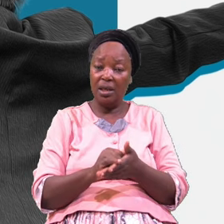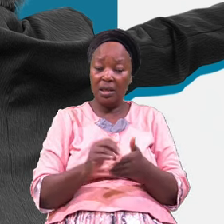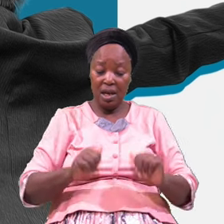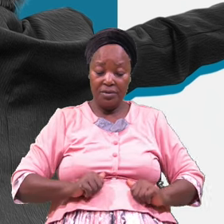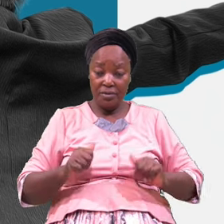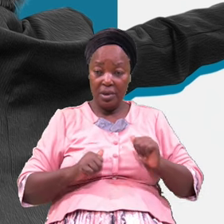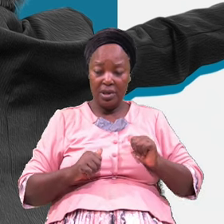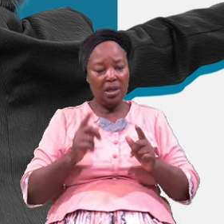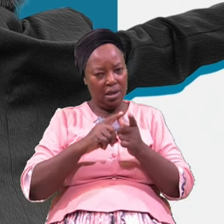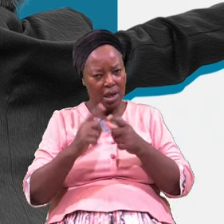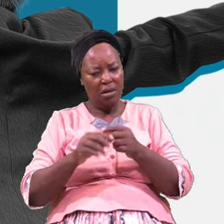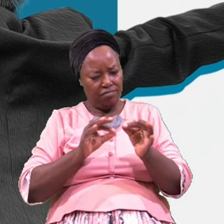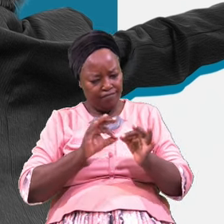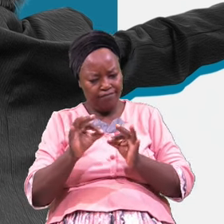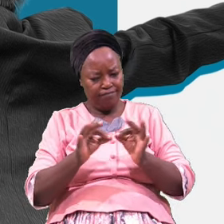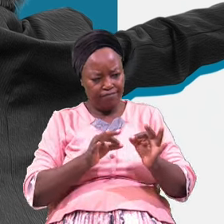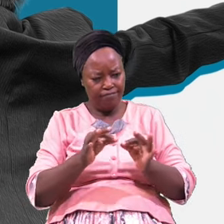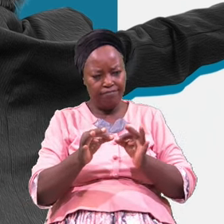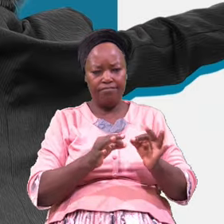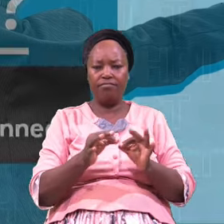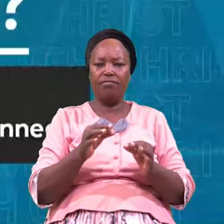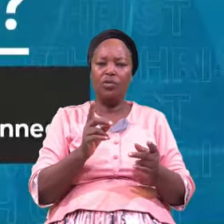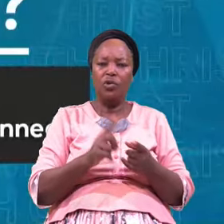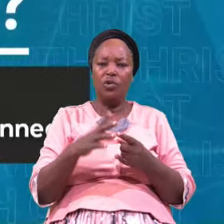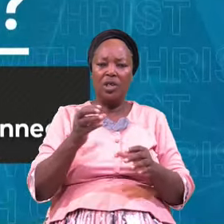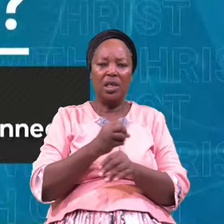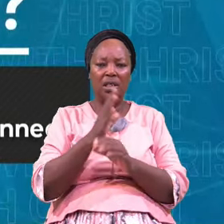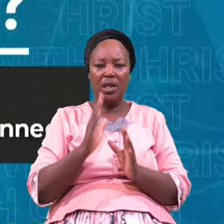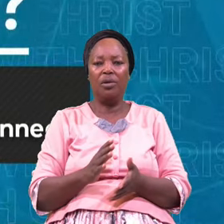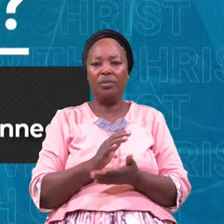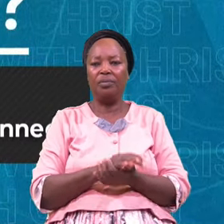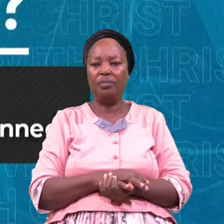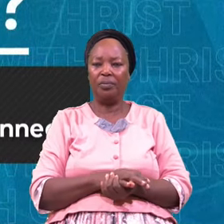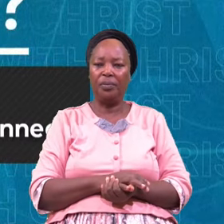Then You Describe How They Can Get To You